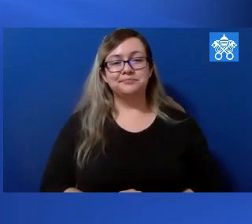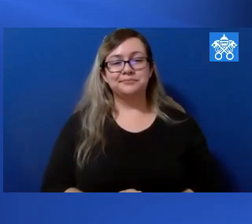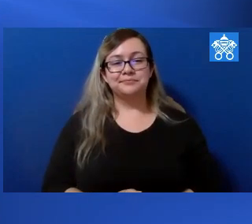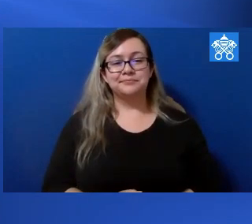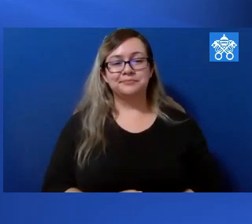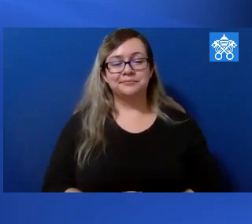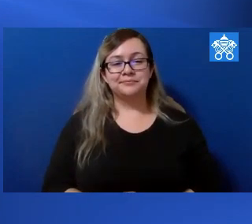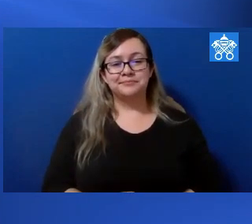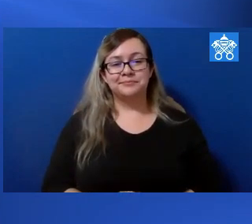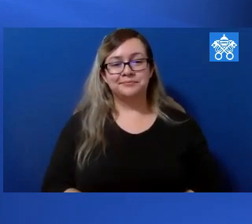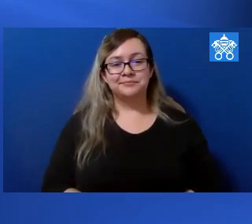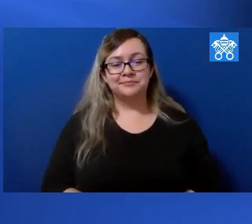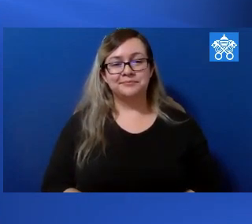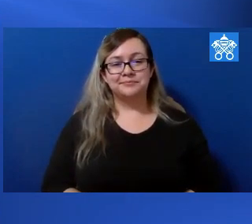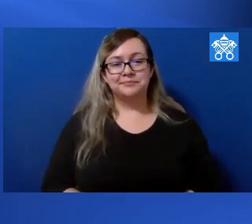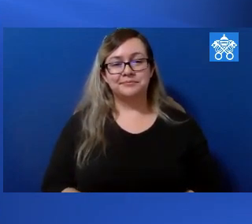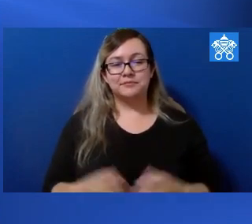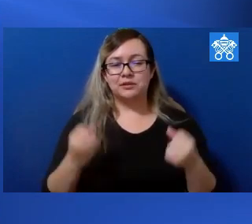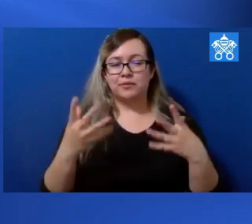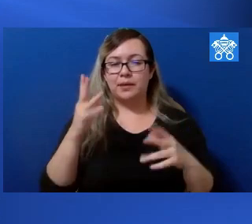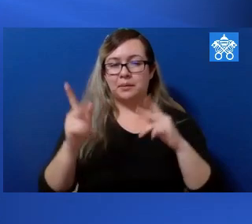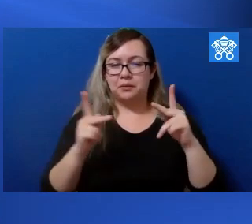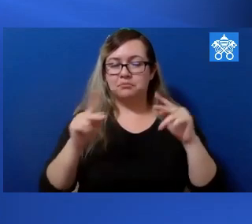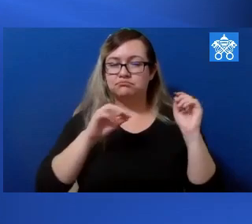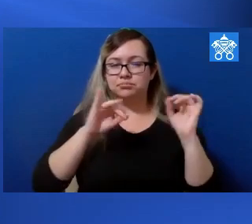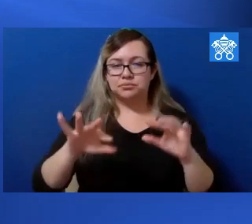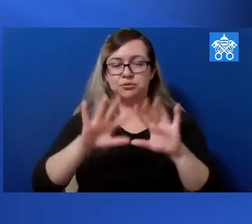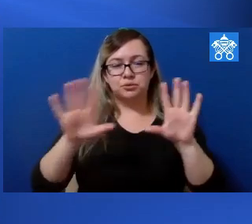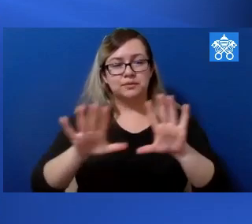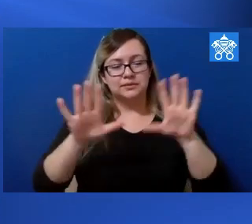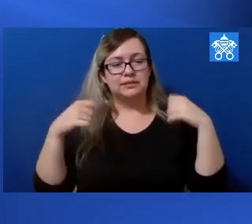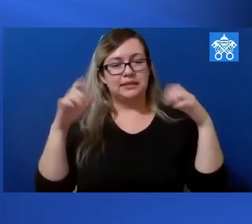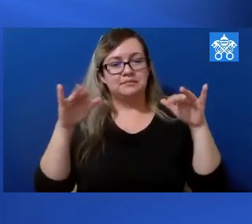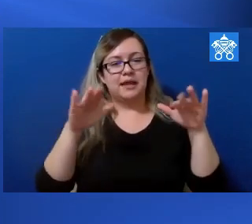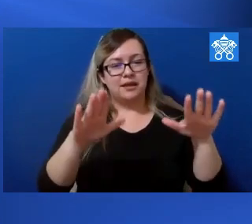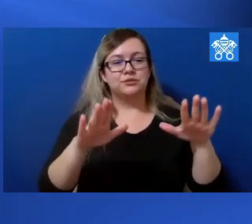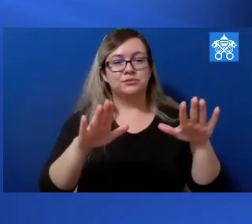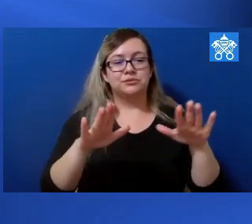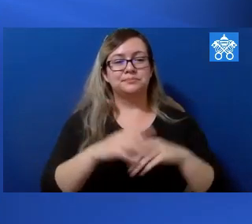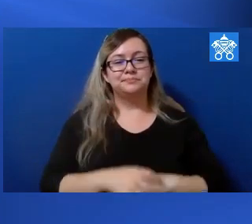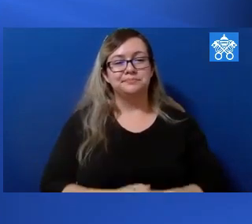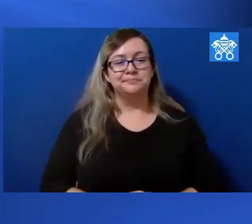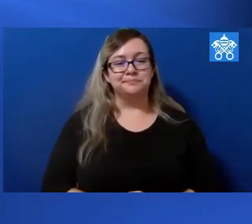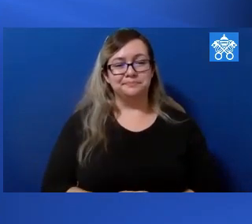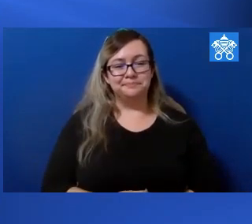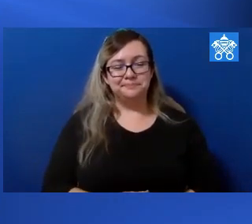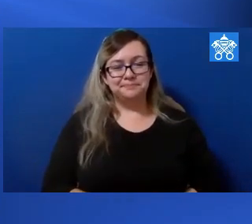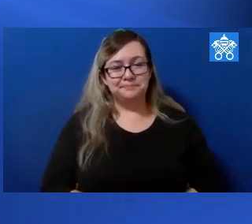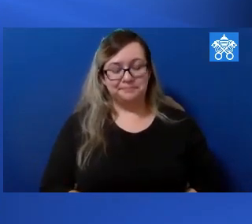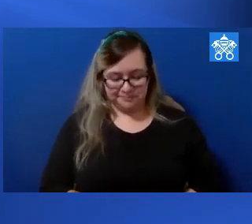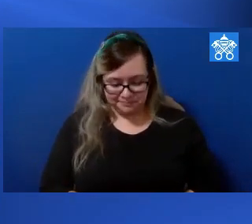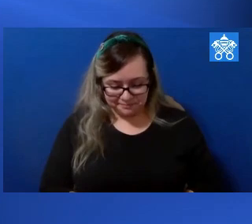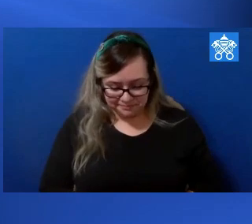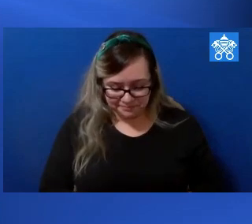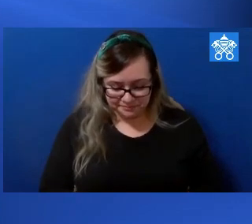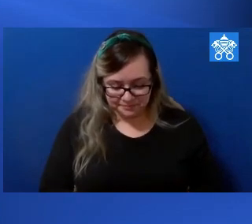on occasion here for the Sunday Angelus and to receive the Pope's blessing, which will be going out as well to all of you joining